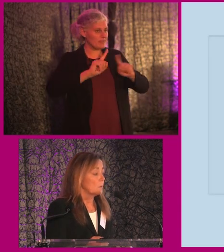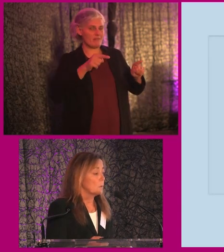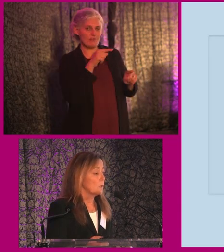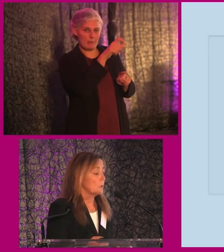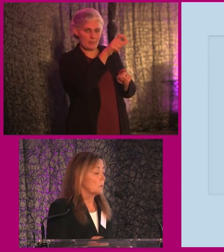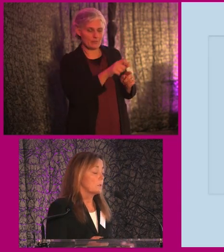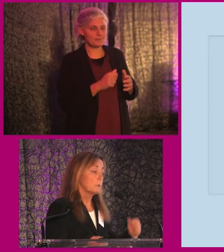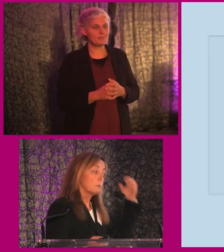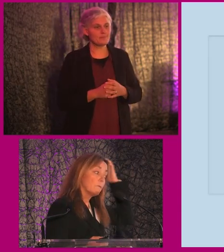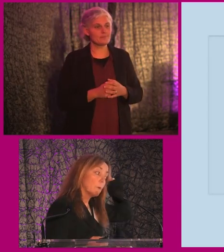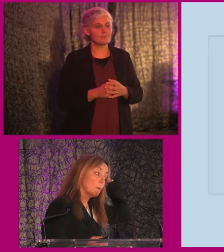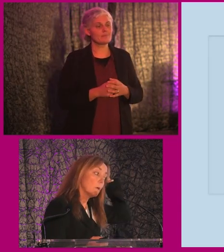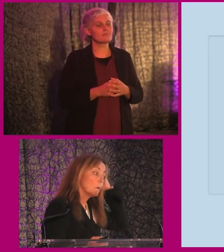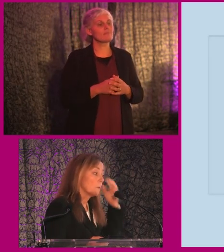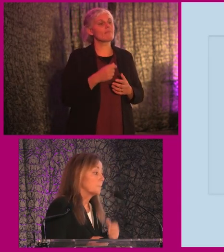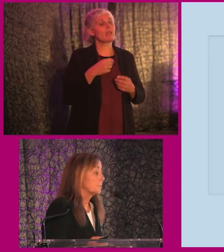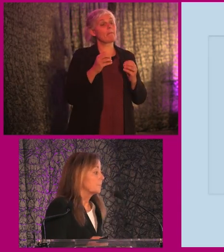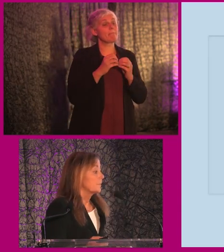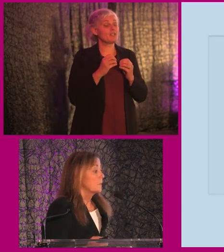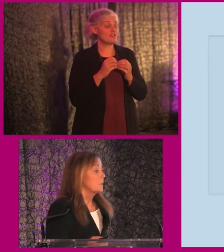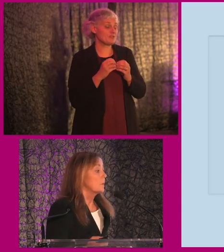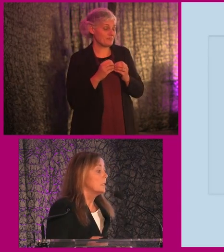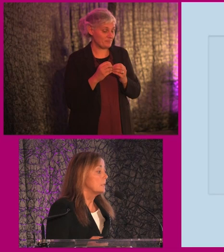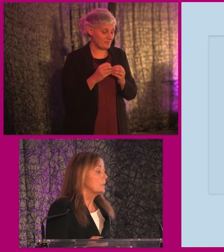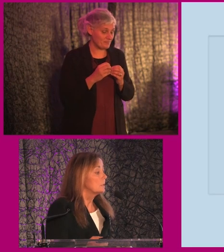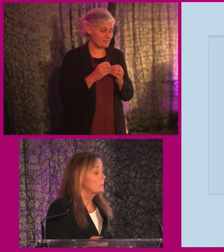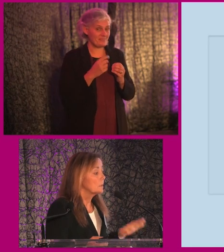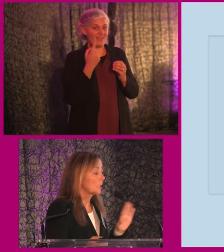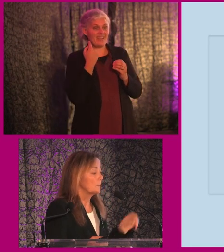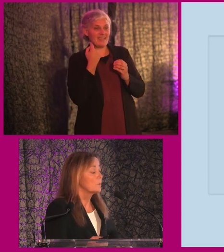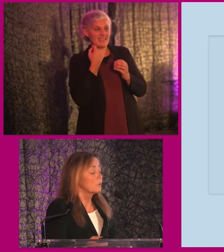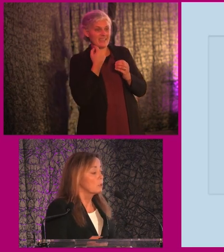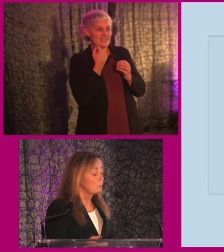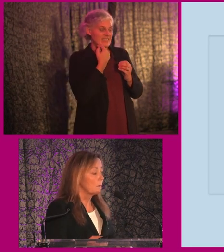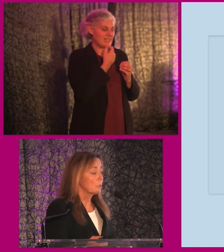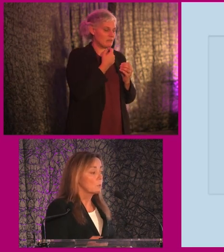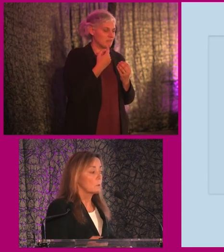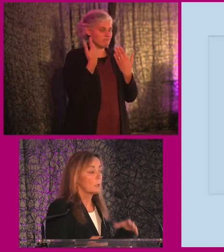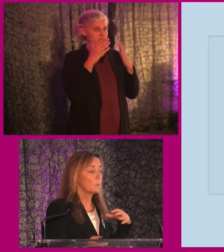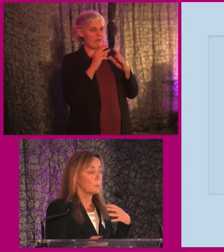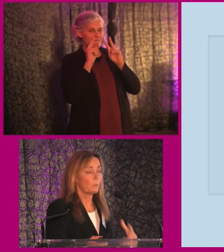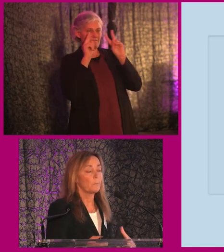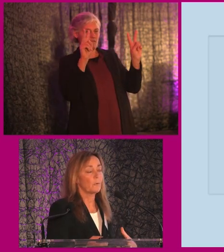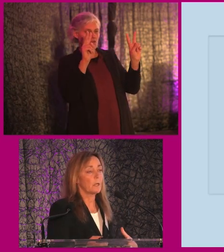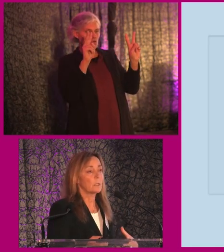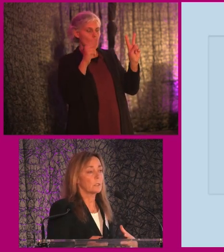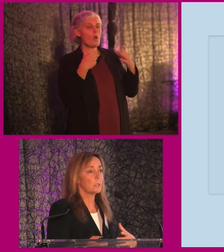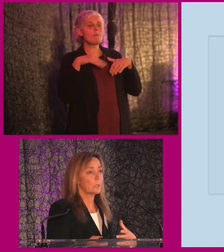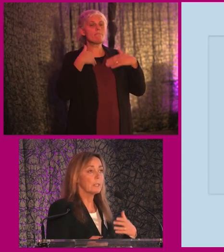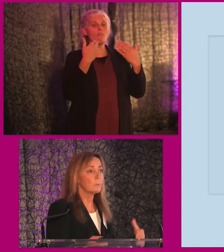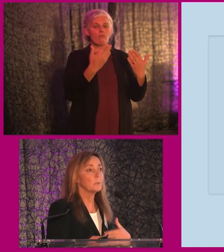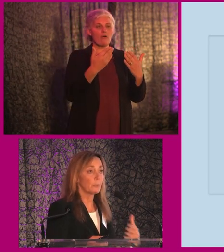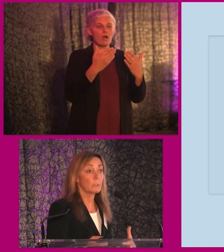So, and these are just some very easy kind of illustrations of how it looks. So we are providing